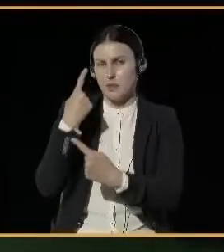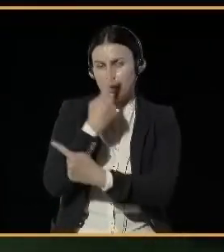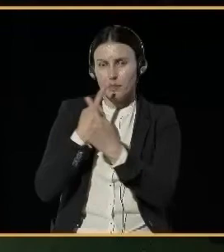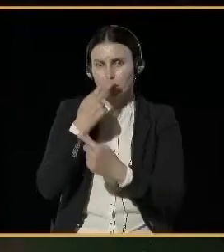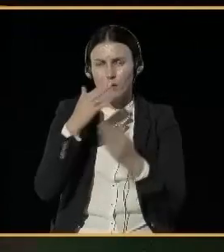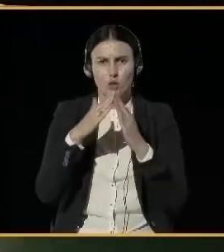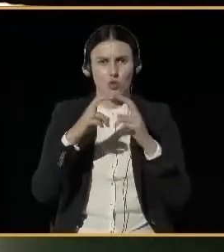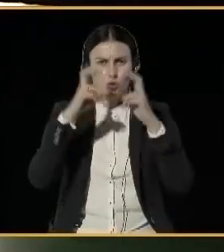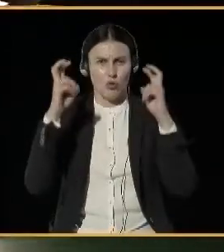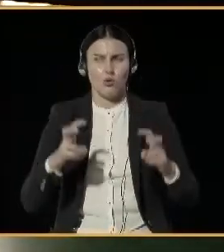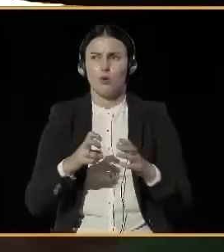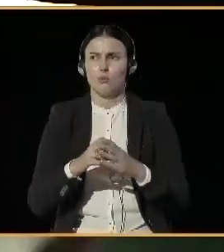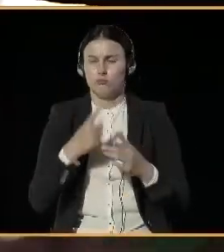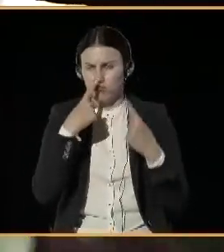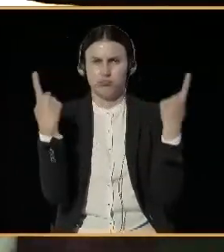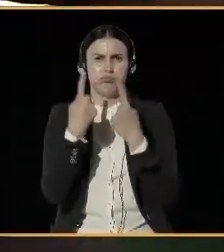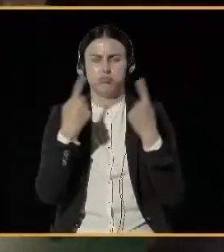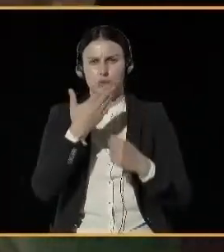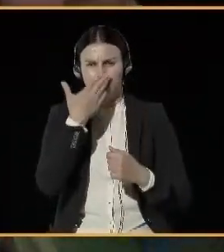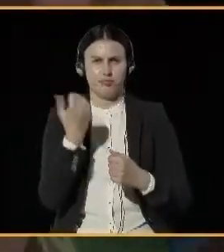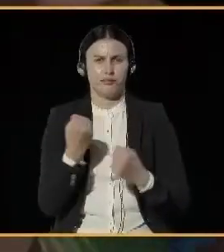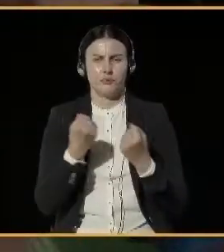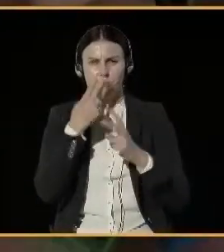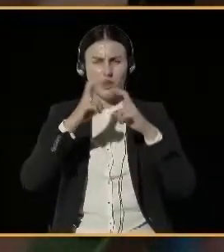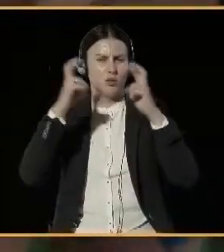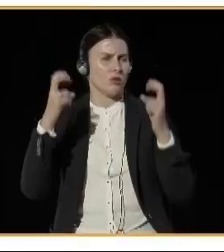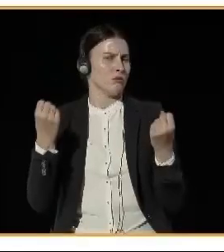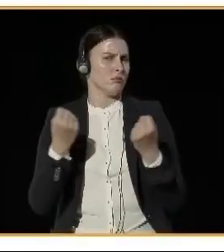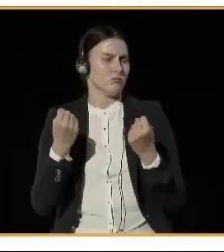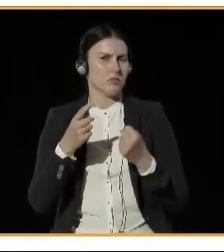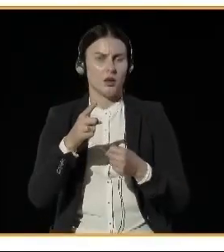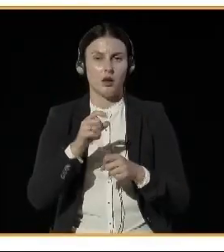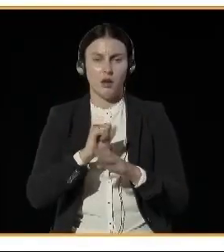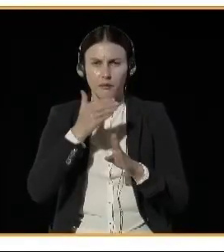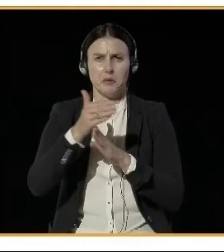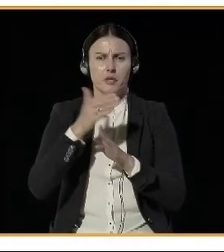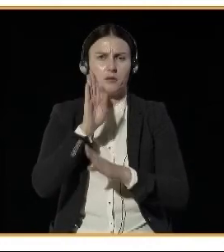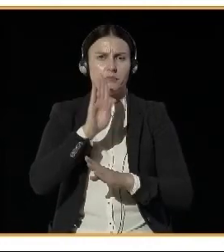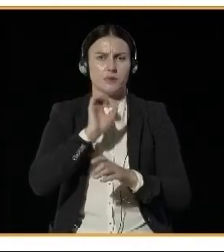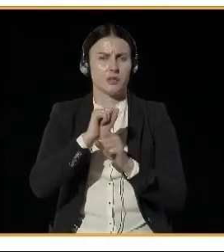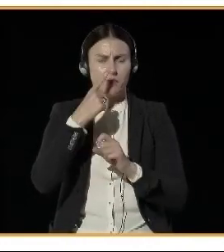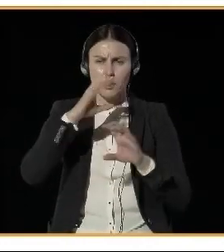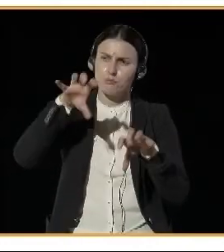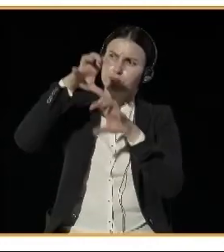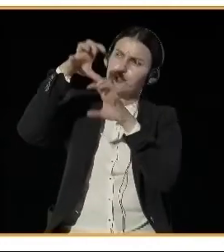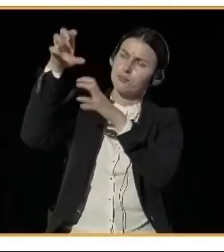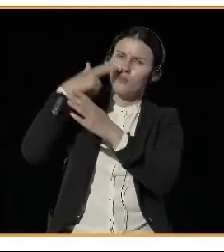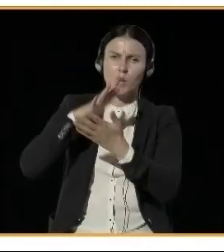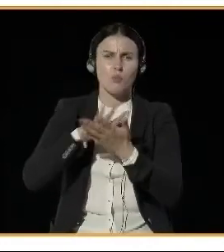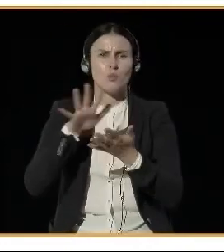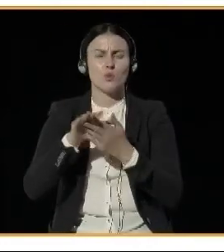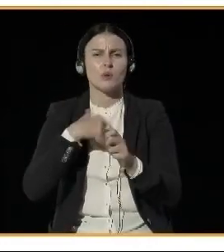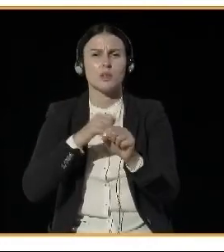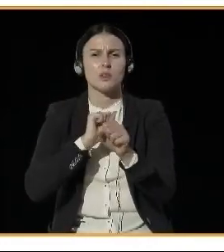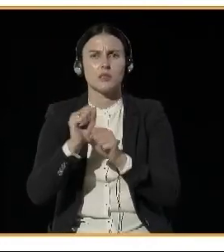looking, big villas. And they're still having this smoke from their chimneys that clearly shows that it is not